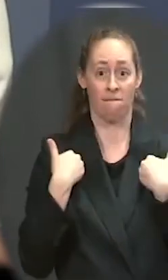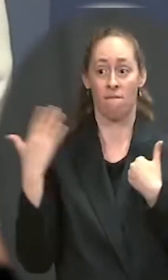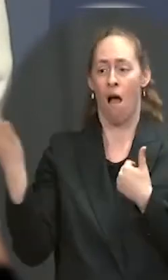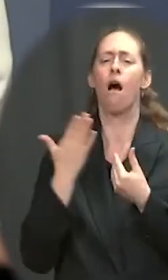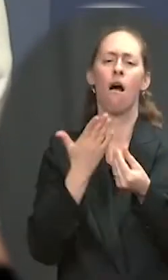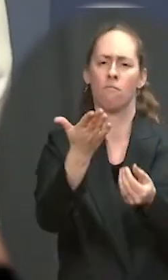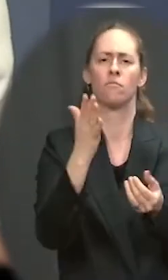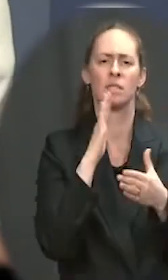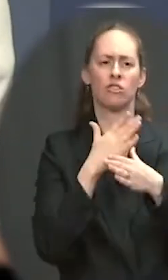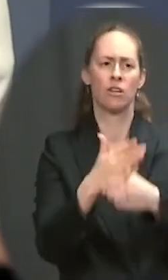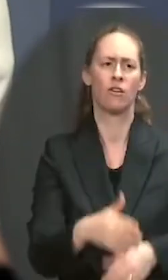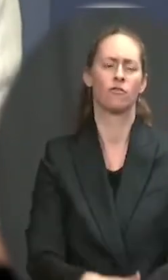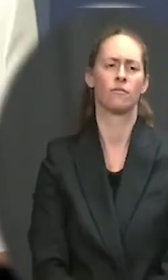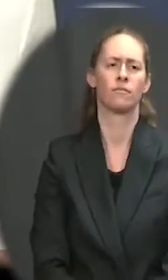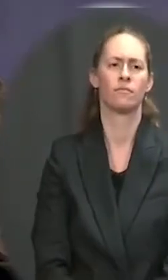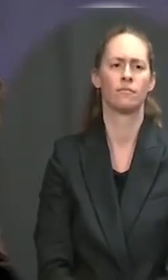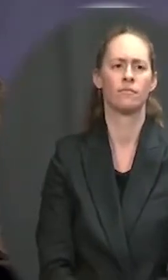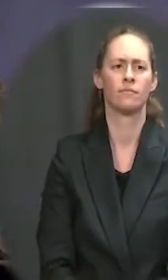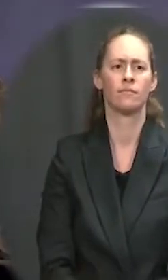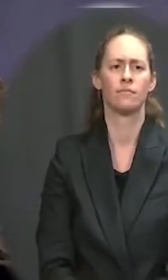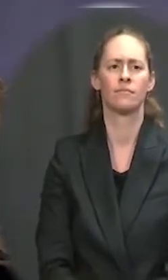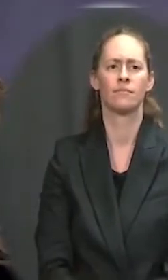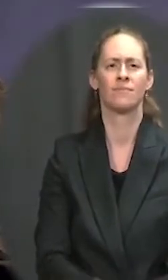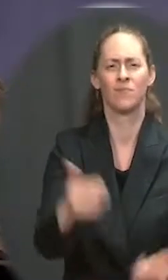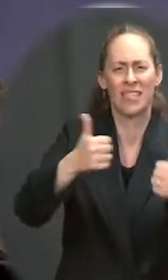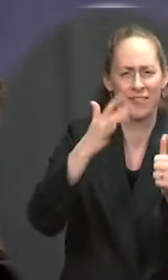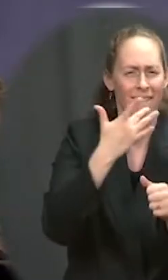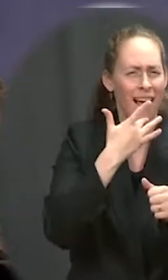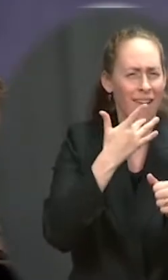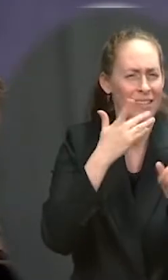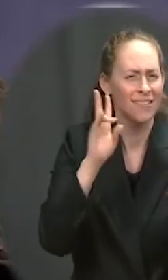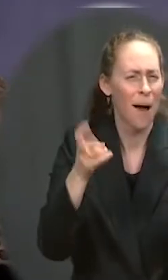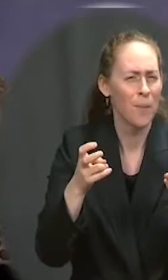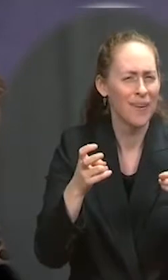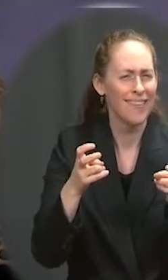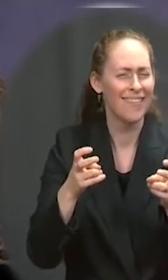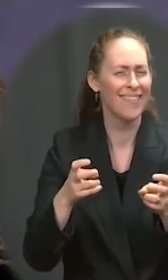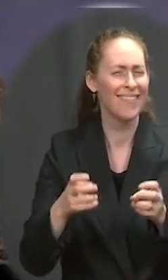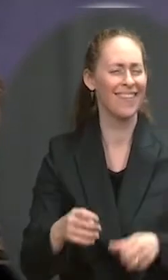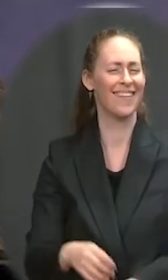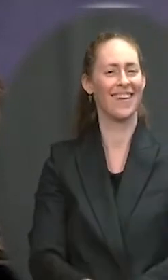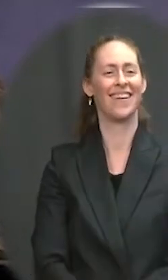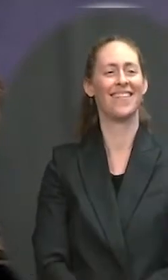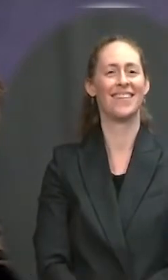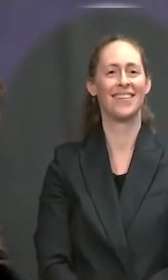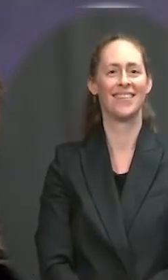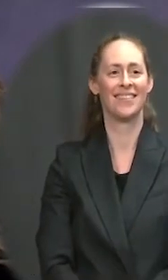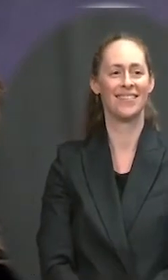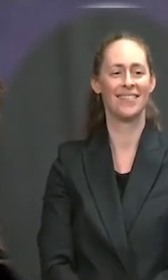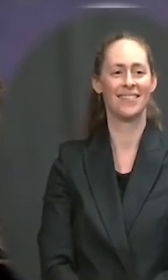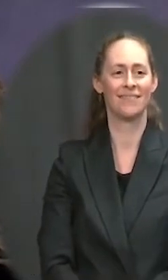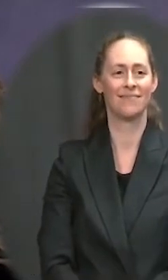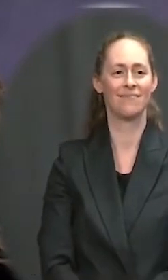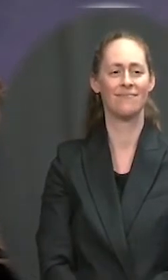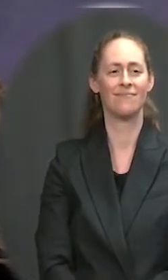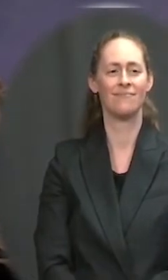of the WTO — Oh, I don't know which one it is. The The TRIPS waiver. So, this morning there was a meeting of the WTO. Katherine